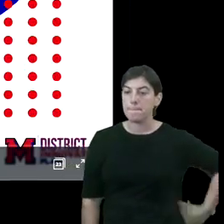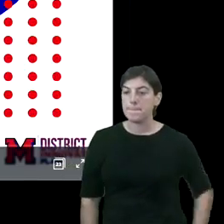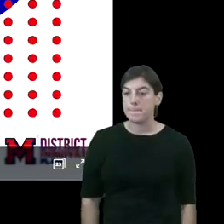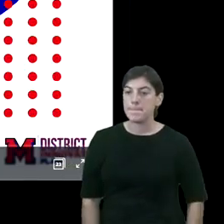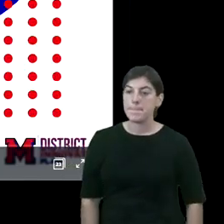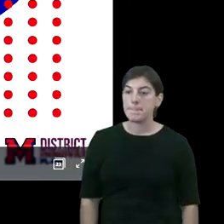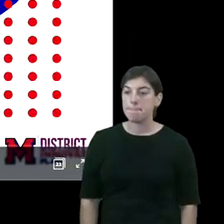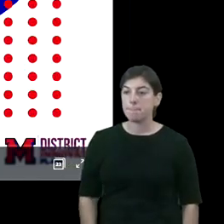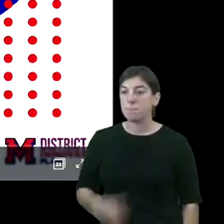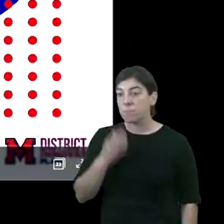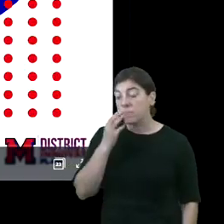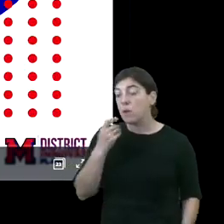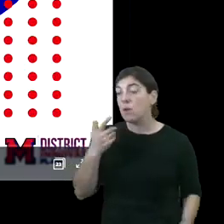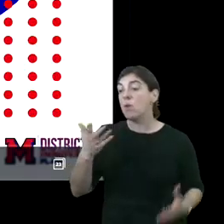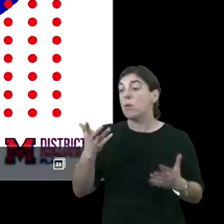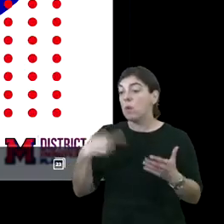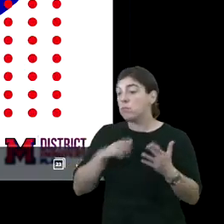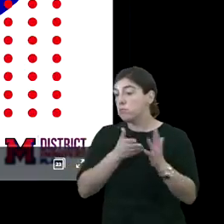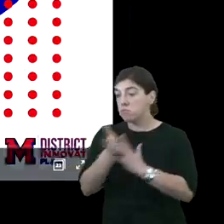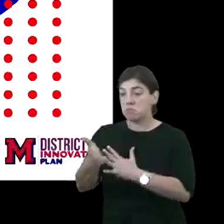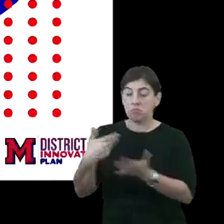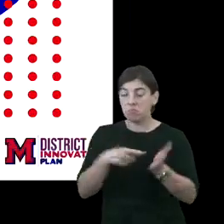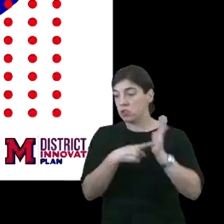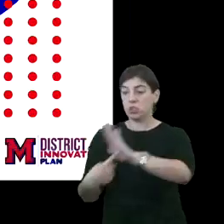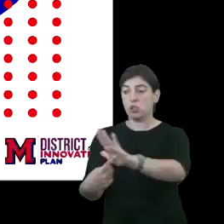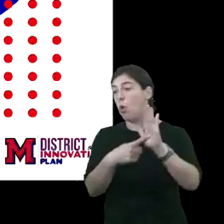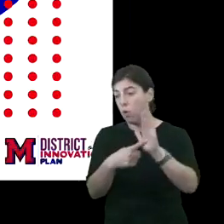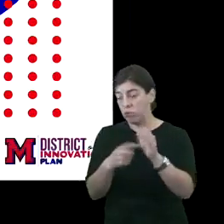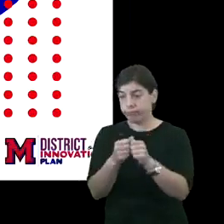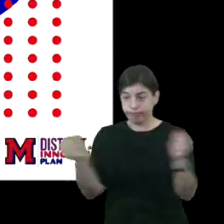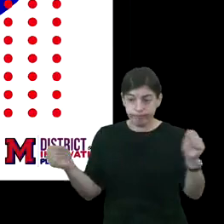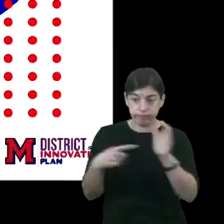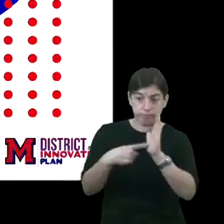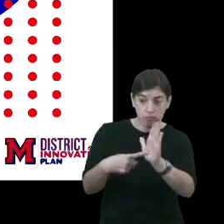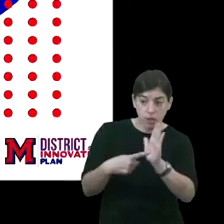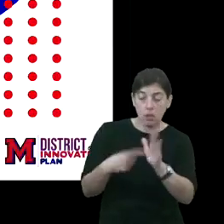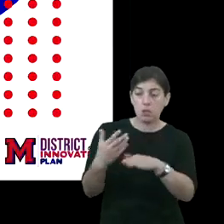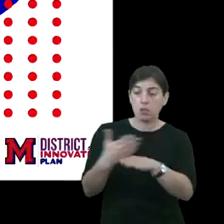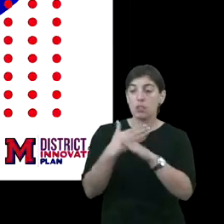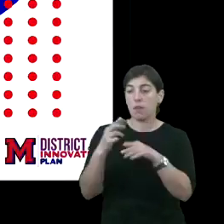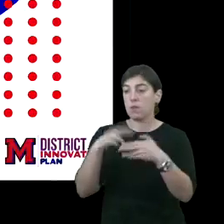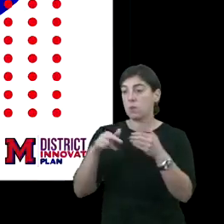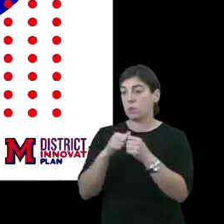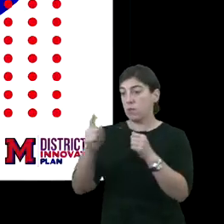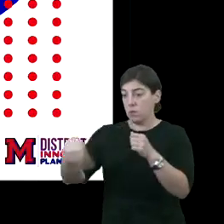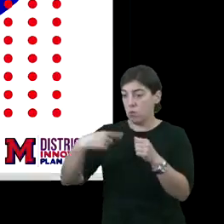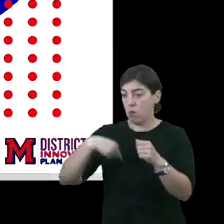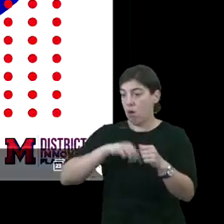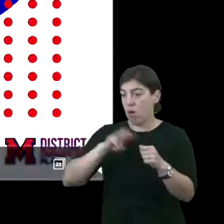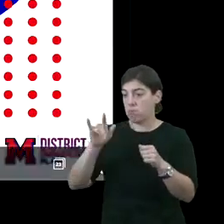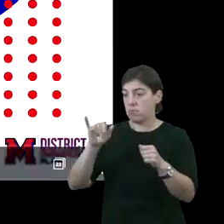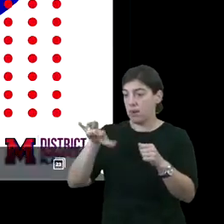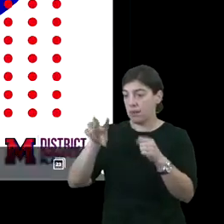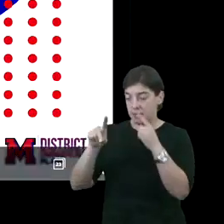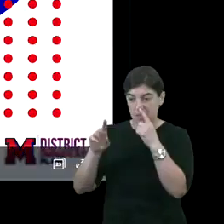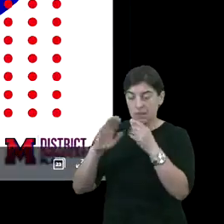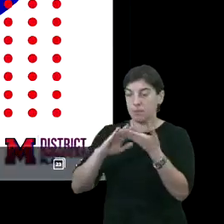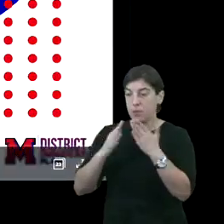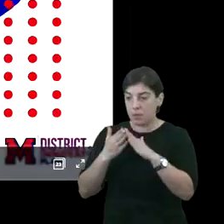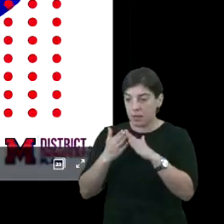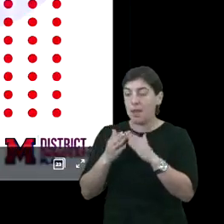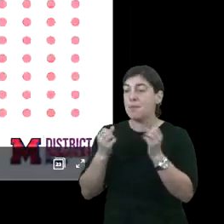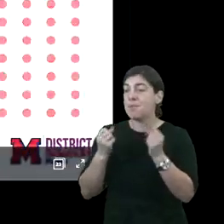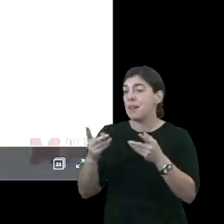great. So we want to be transparent. We're sharing the results with you, our Maynard ISD community, and